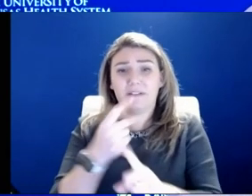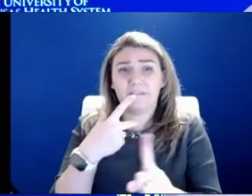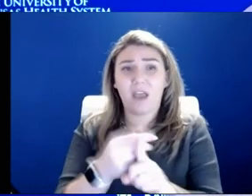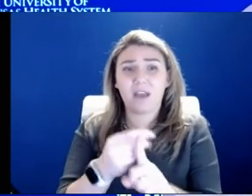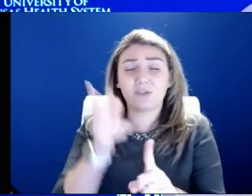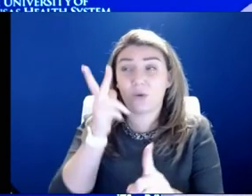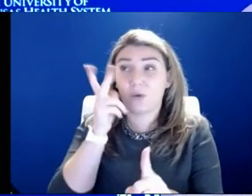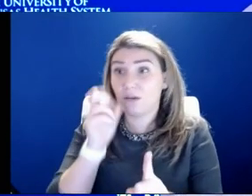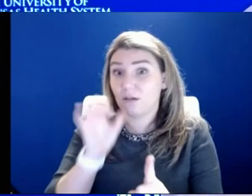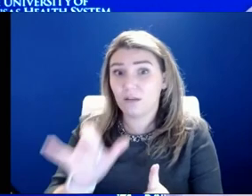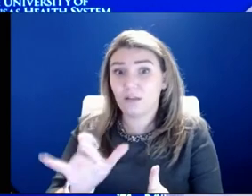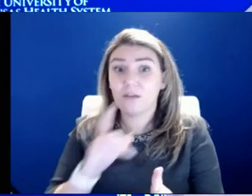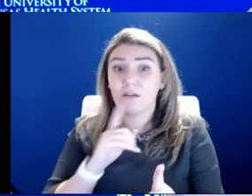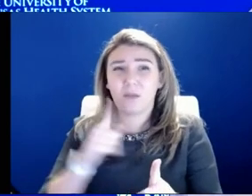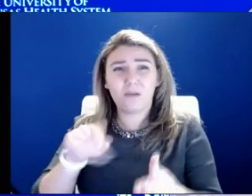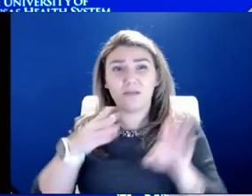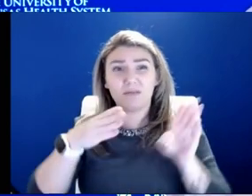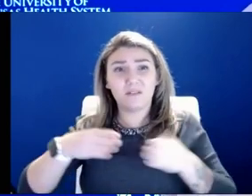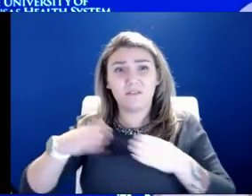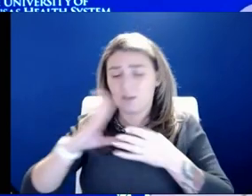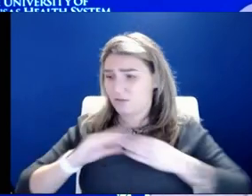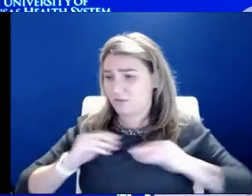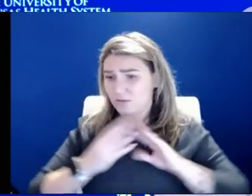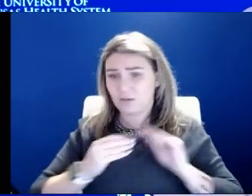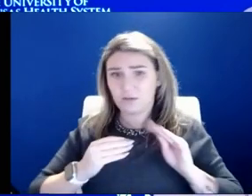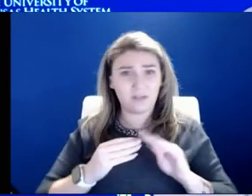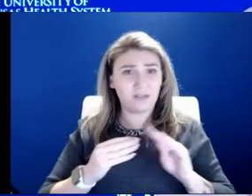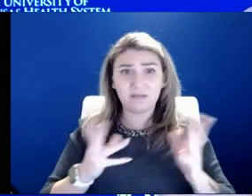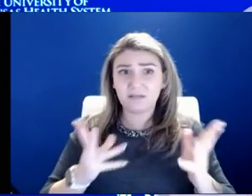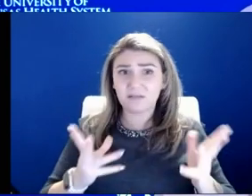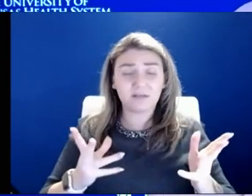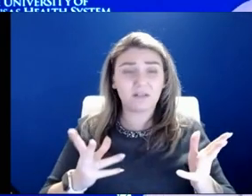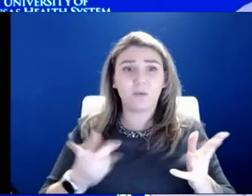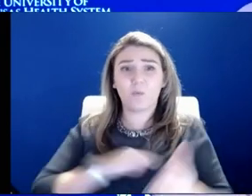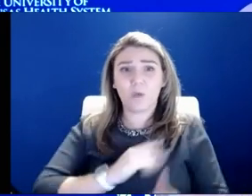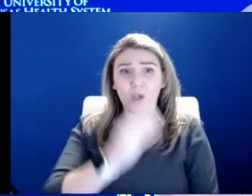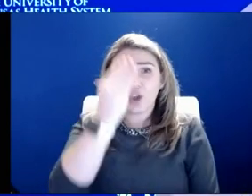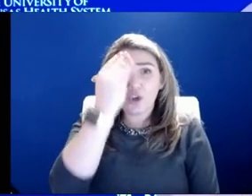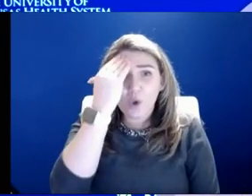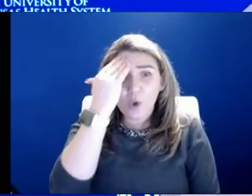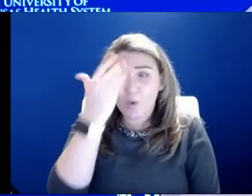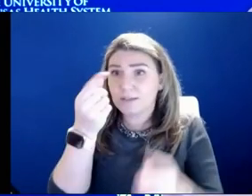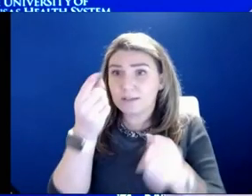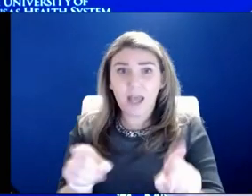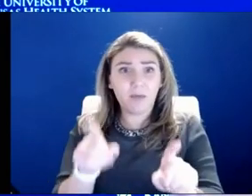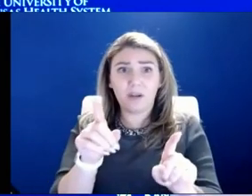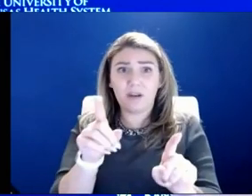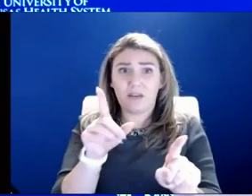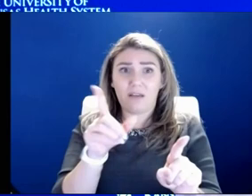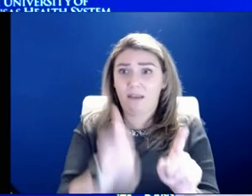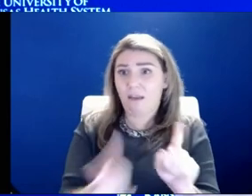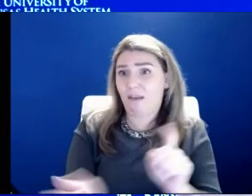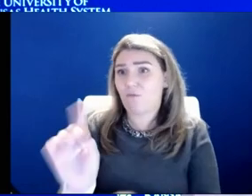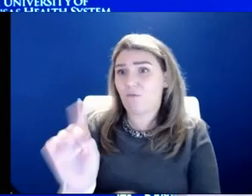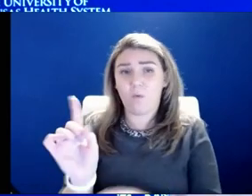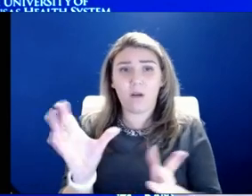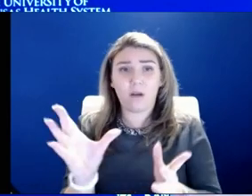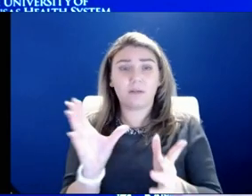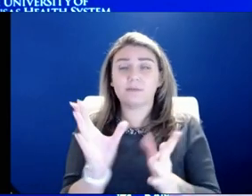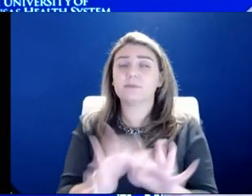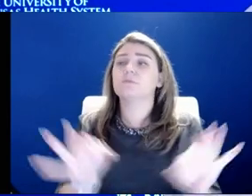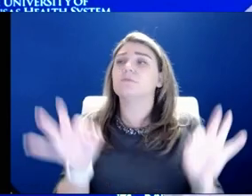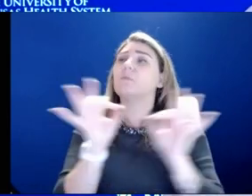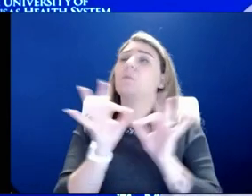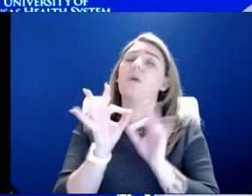those individual stories and that is not unique. We know those individual stories are there all around. It is very important to use vaccination. We know